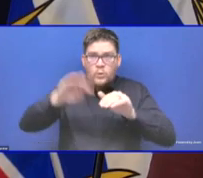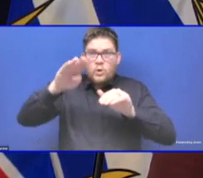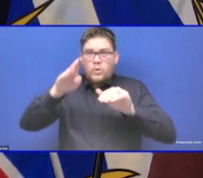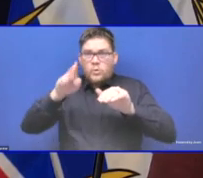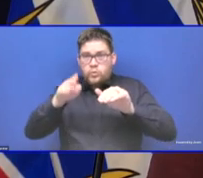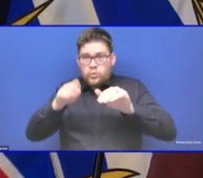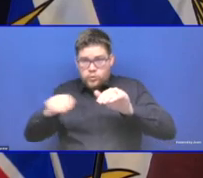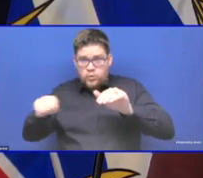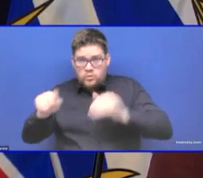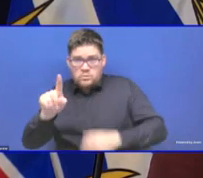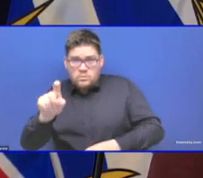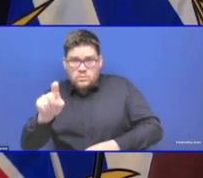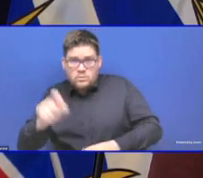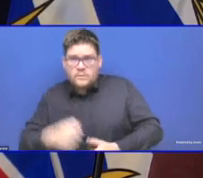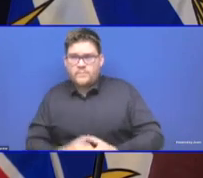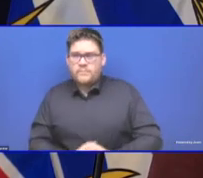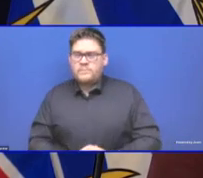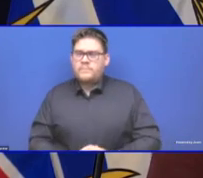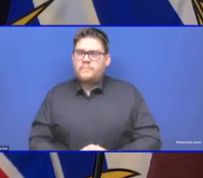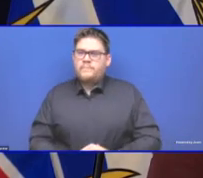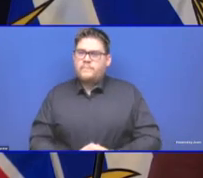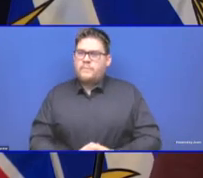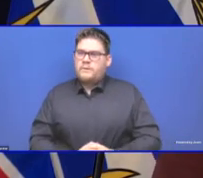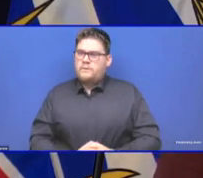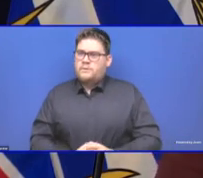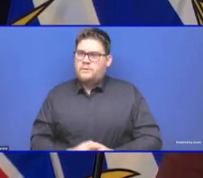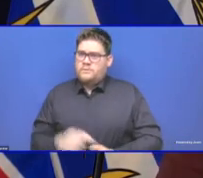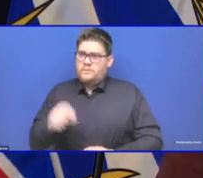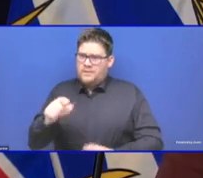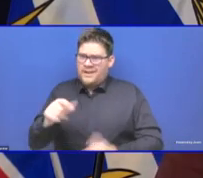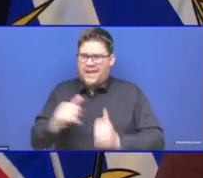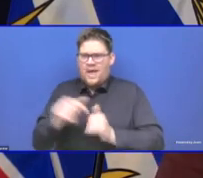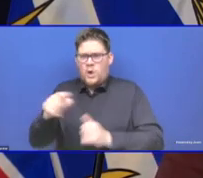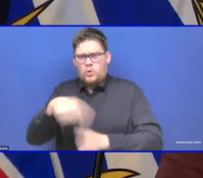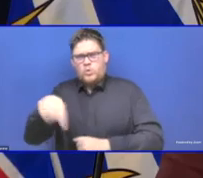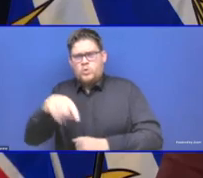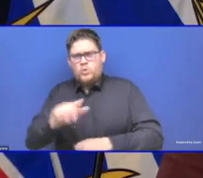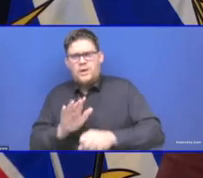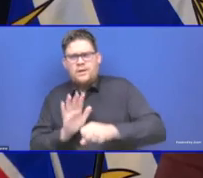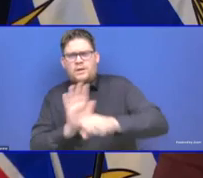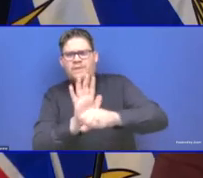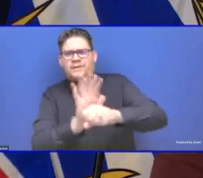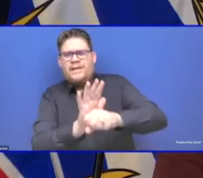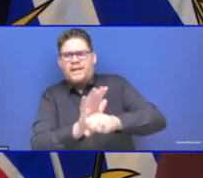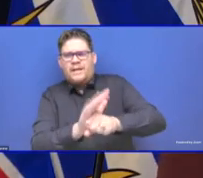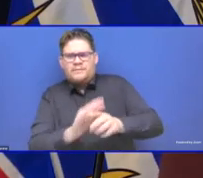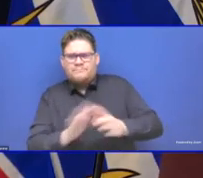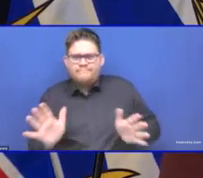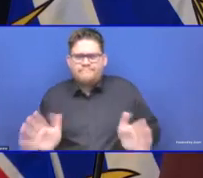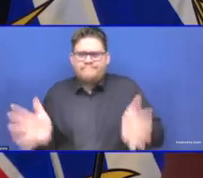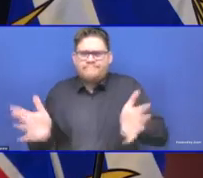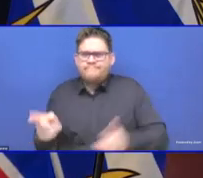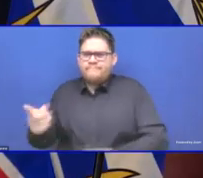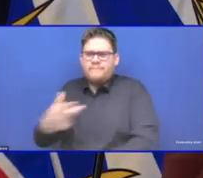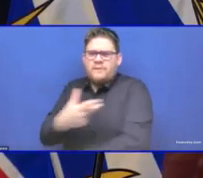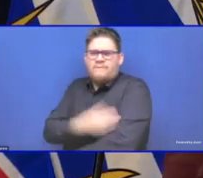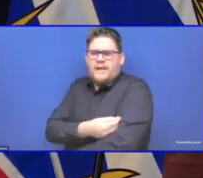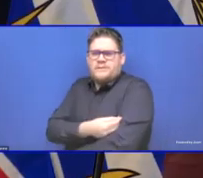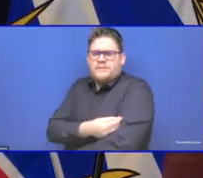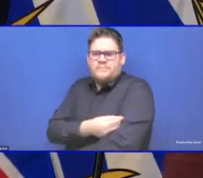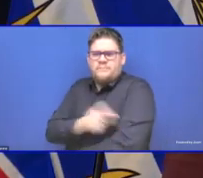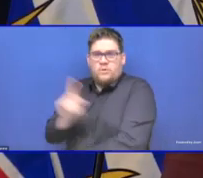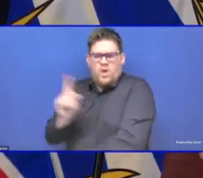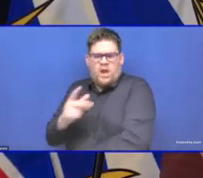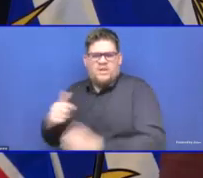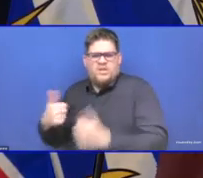are some of the biggest challenges you see ahead? Yeah, you know, I think the mask mandate is an important consideration across the